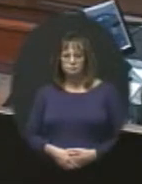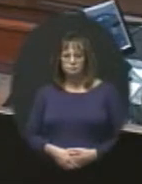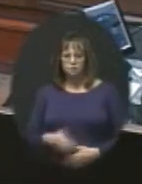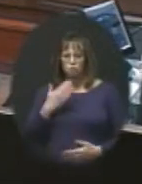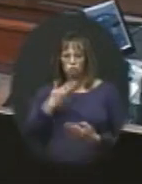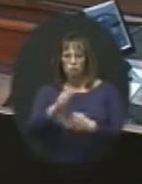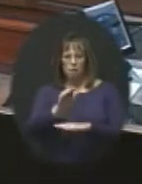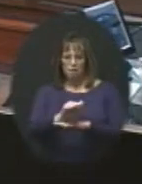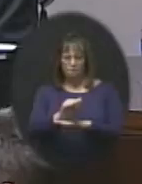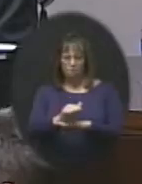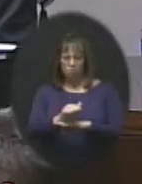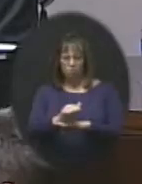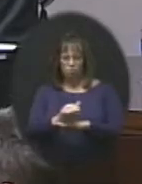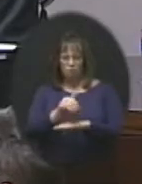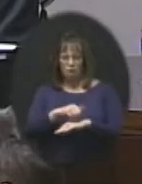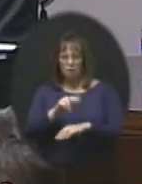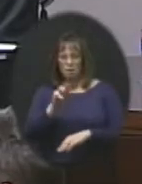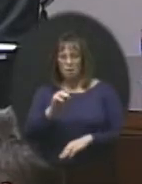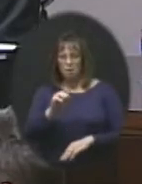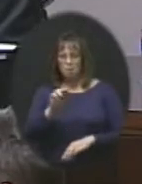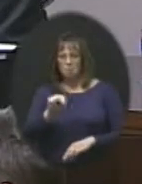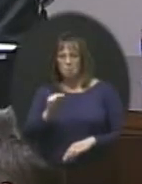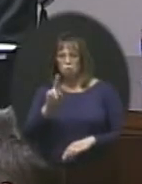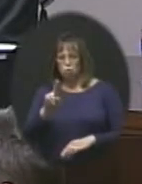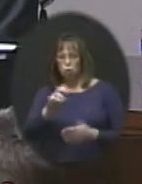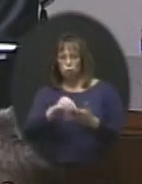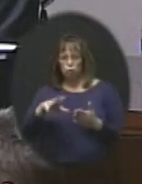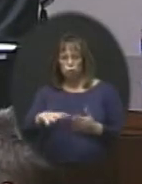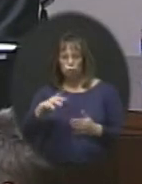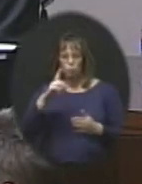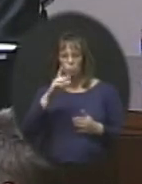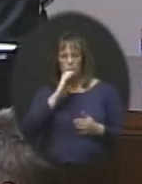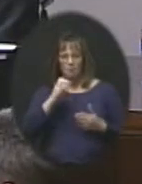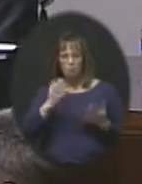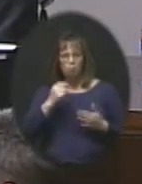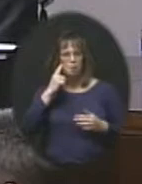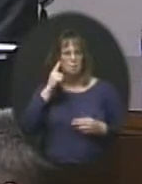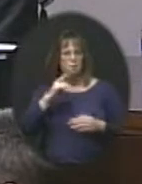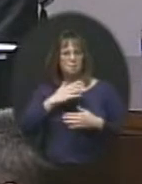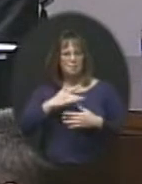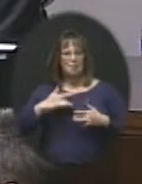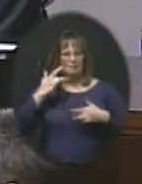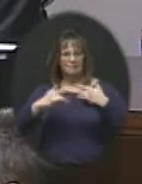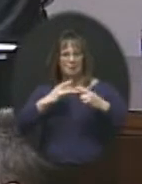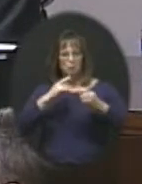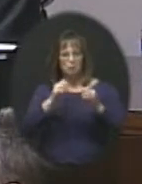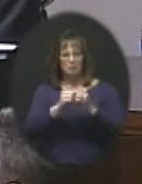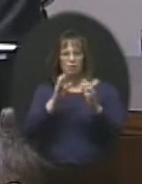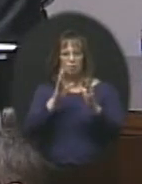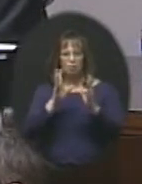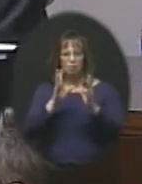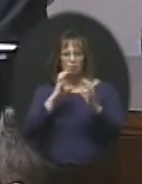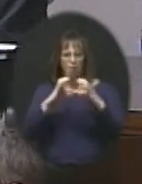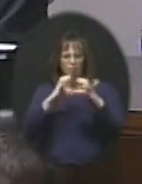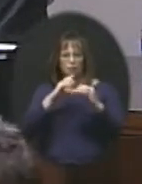Good evening. We heard the MNU students were going to be here, so we thought we'd really jazz up the evening with a conversation on risk management.